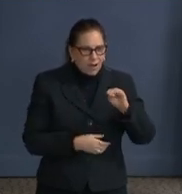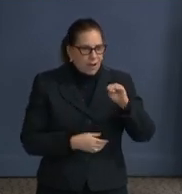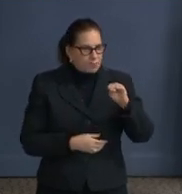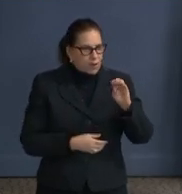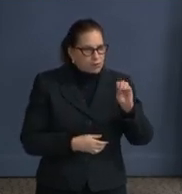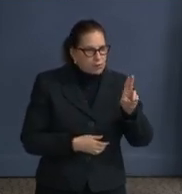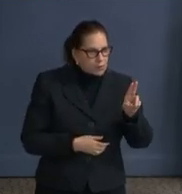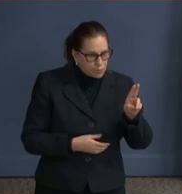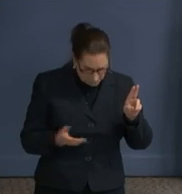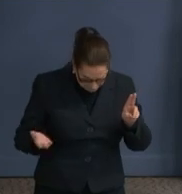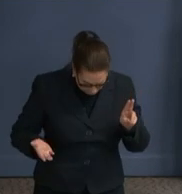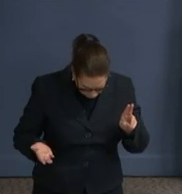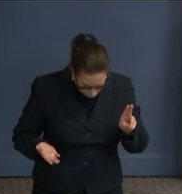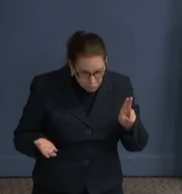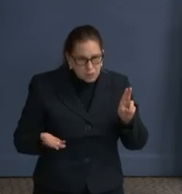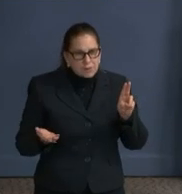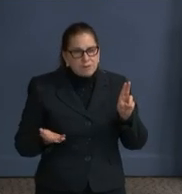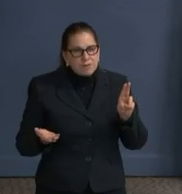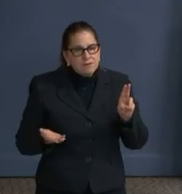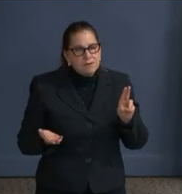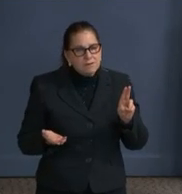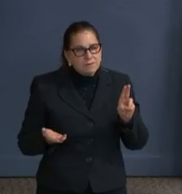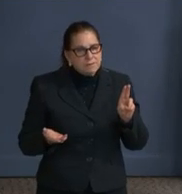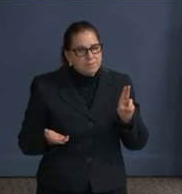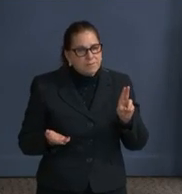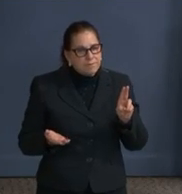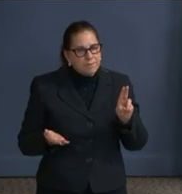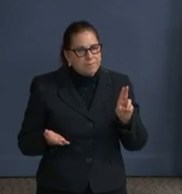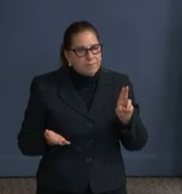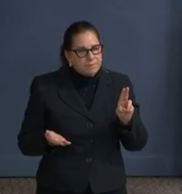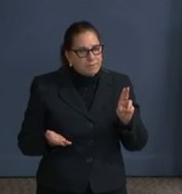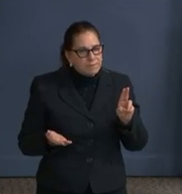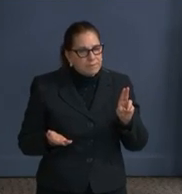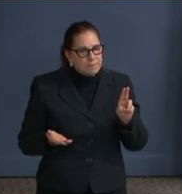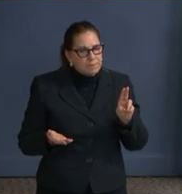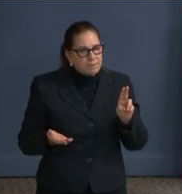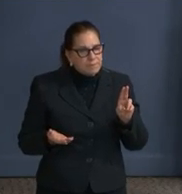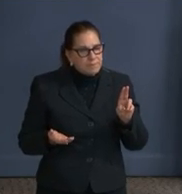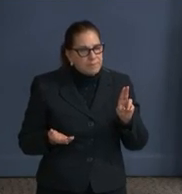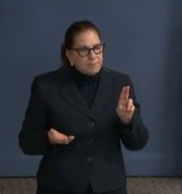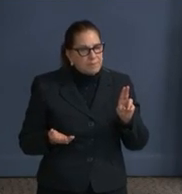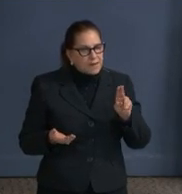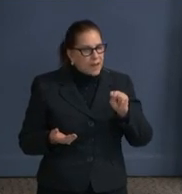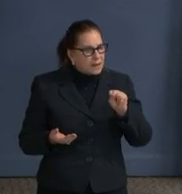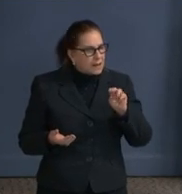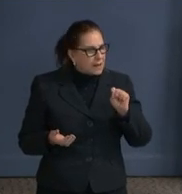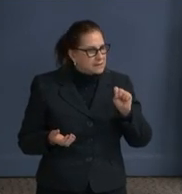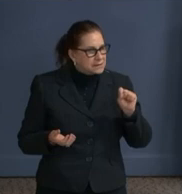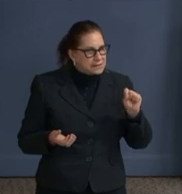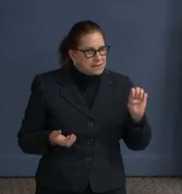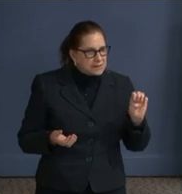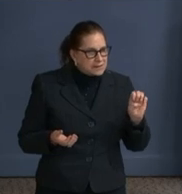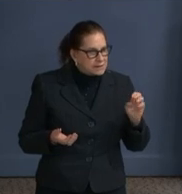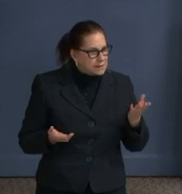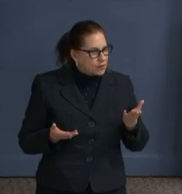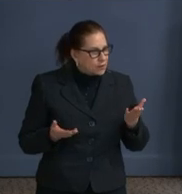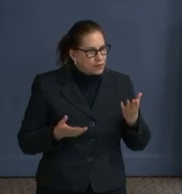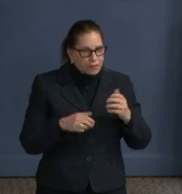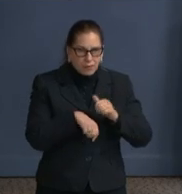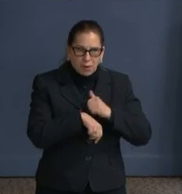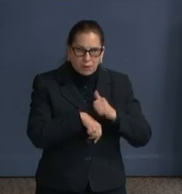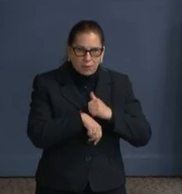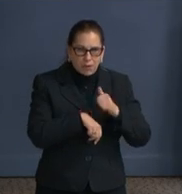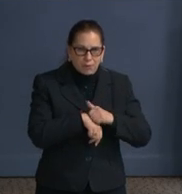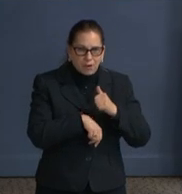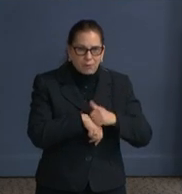further, do you think you're going to ask for, is there any talk of a new NSSC designation coming up? Well, the NSSCs always